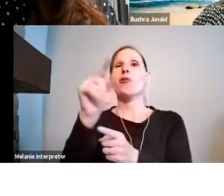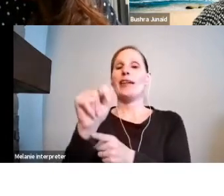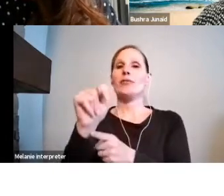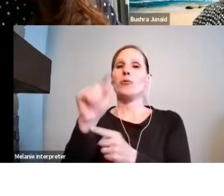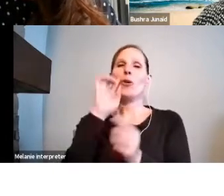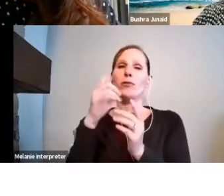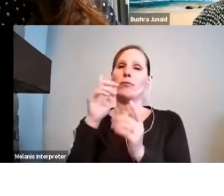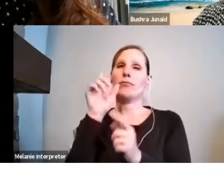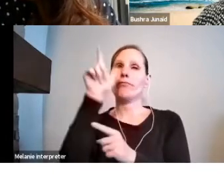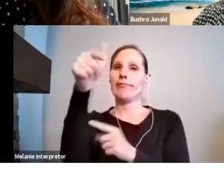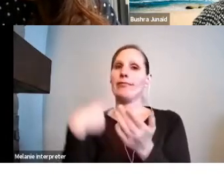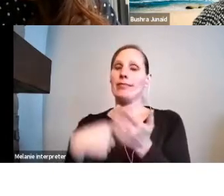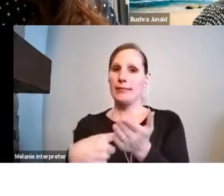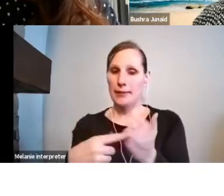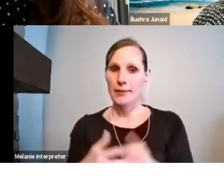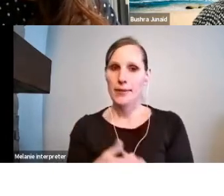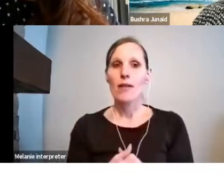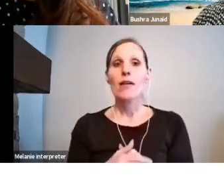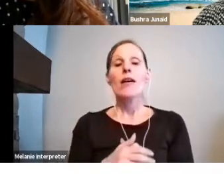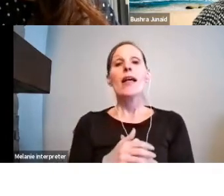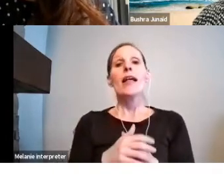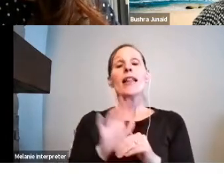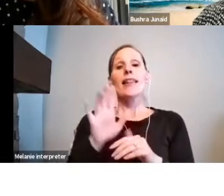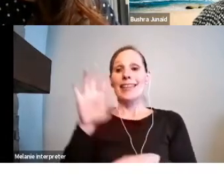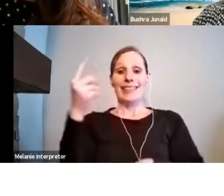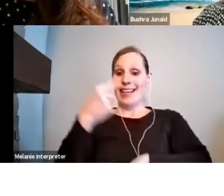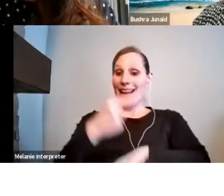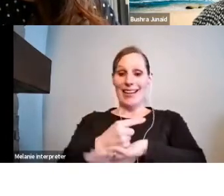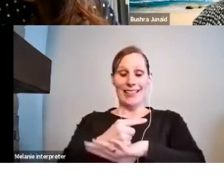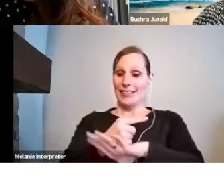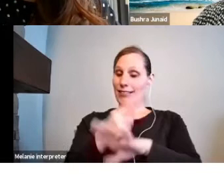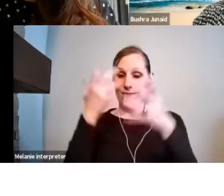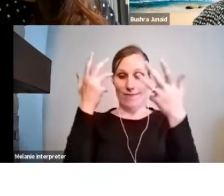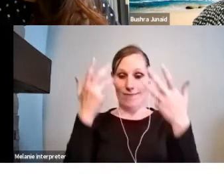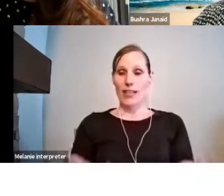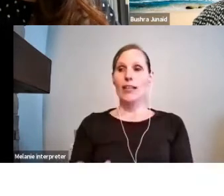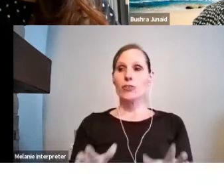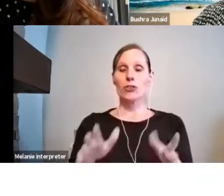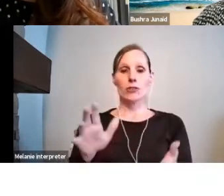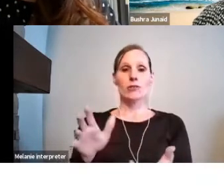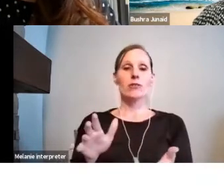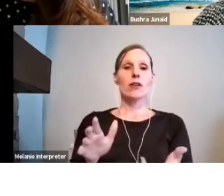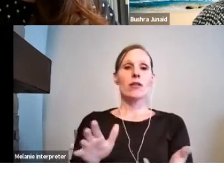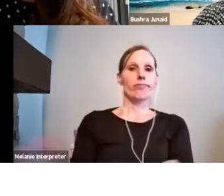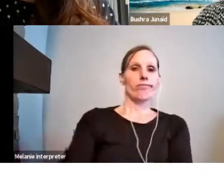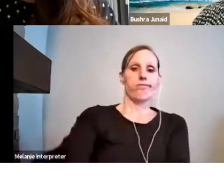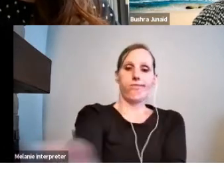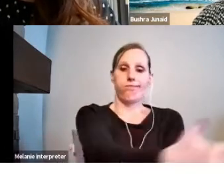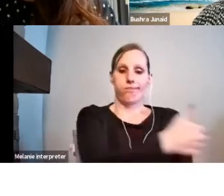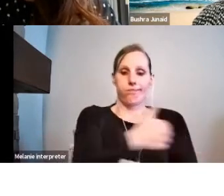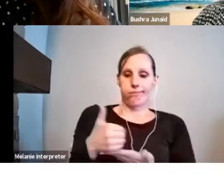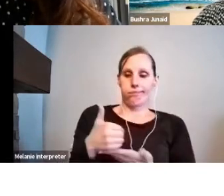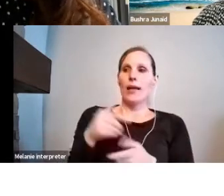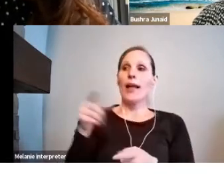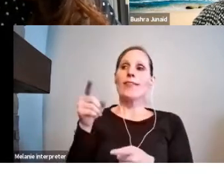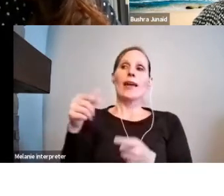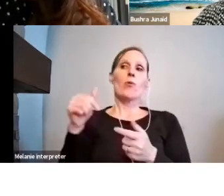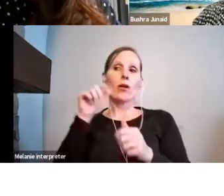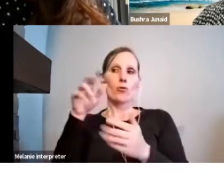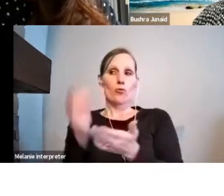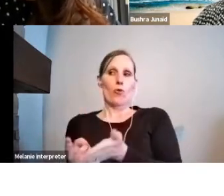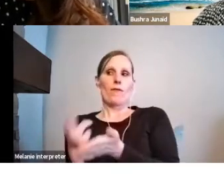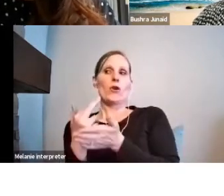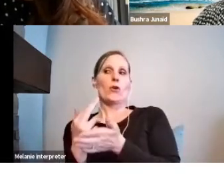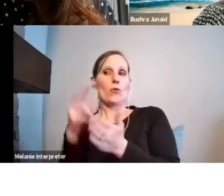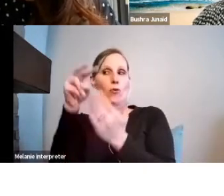After a deadline passes, the program officer will review the applications submitted to ensure that they're eligible, and also